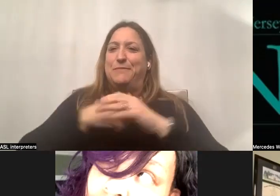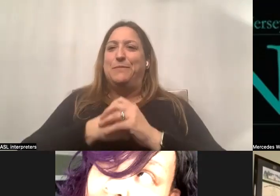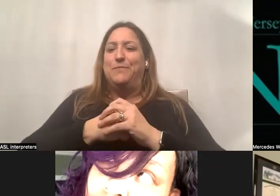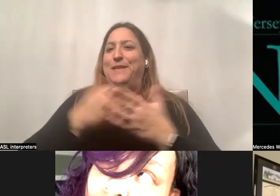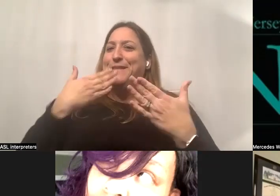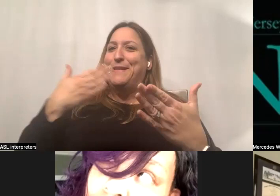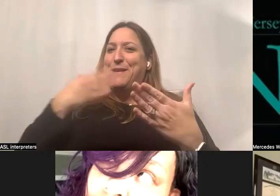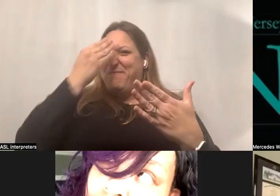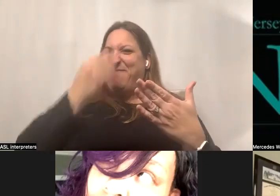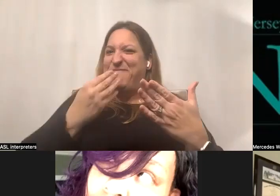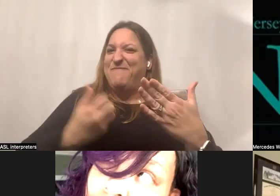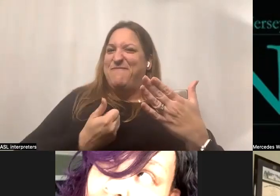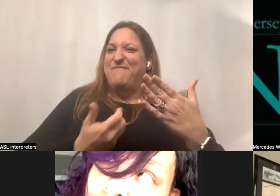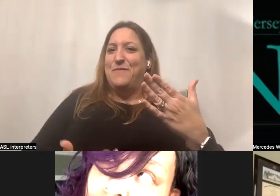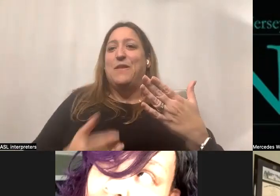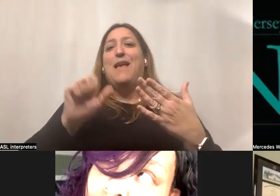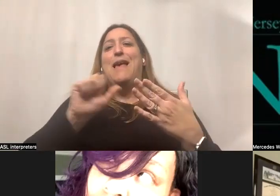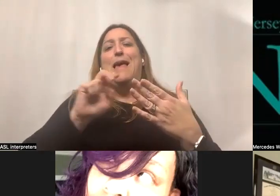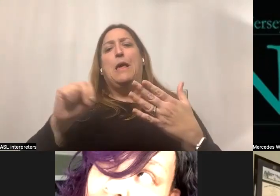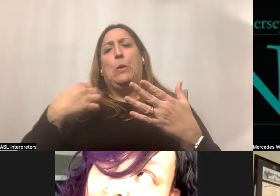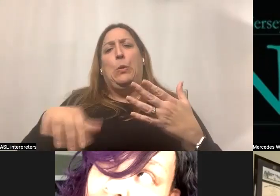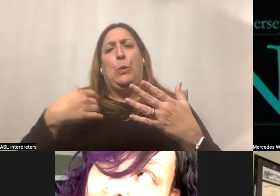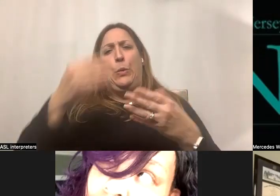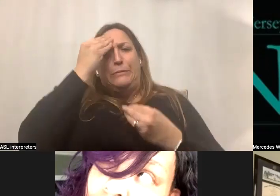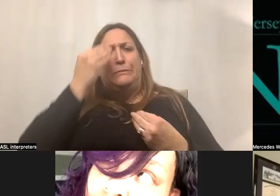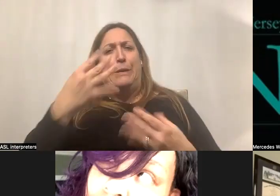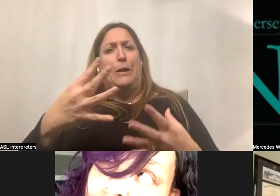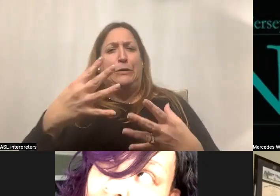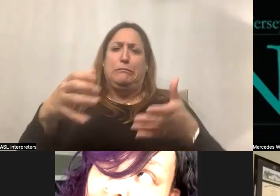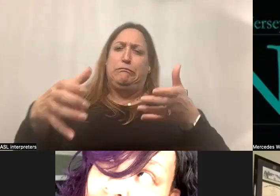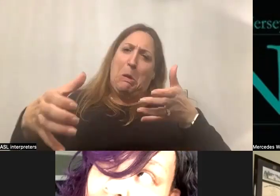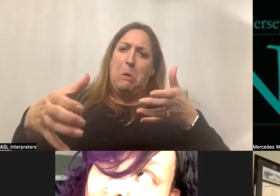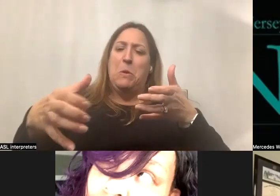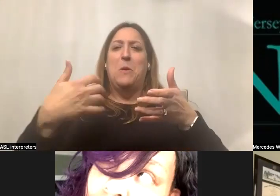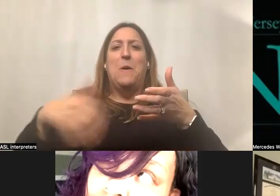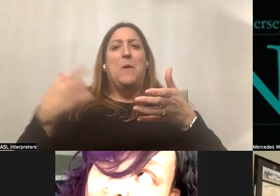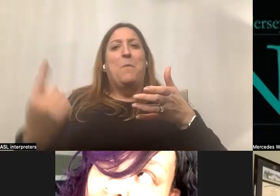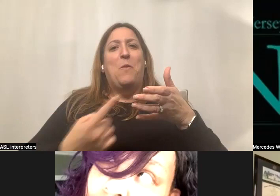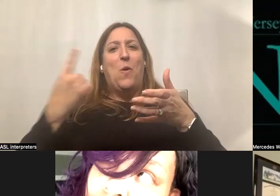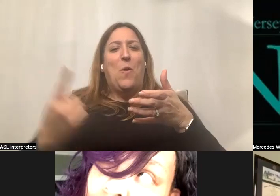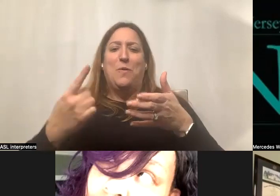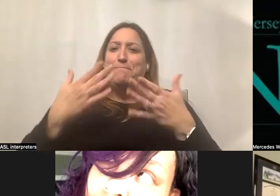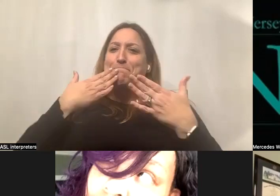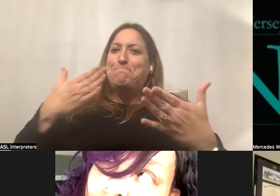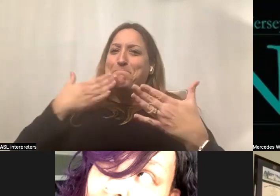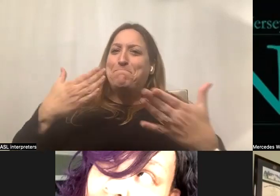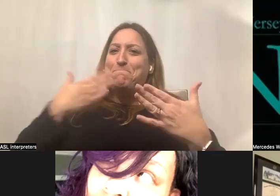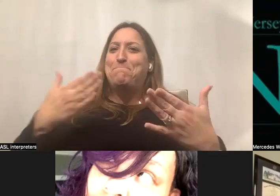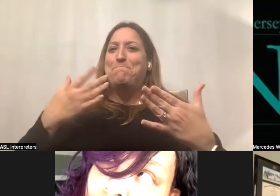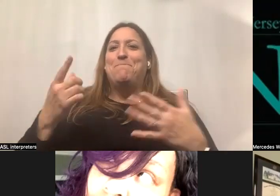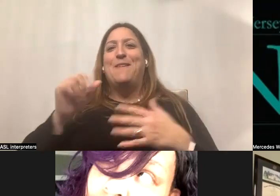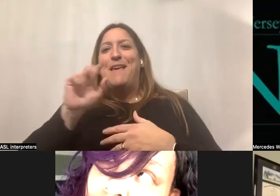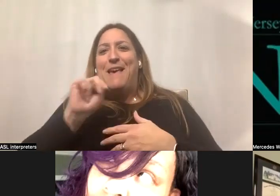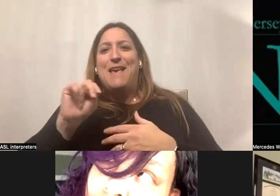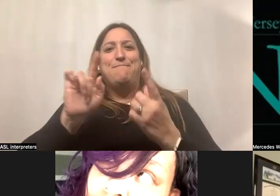sharing that. Anne's a wealth of, of information and, um, I'm always grateful when she gets to talk to families because